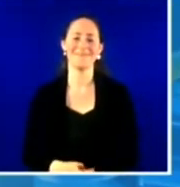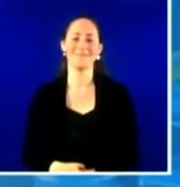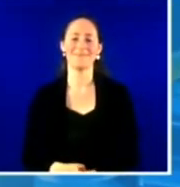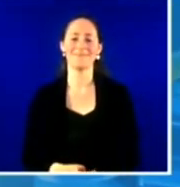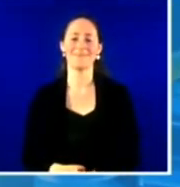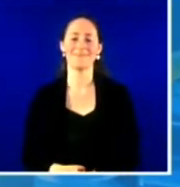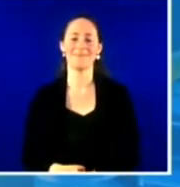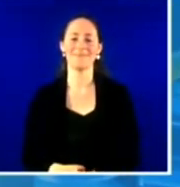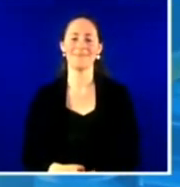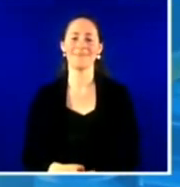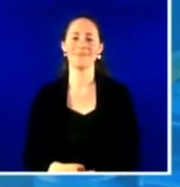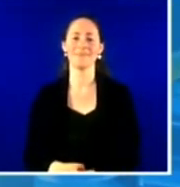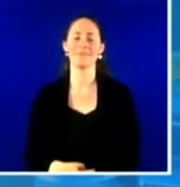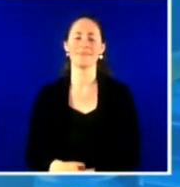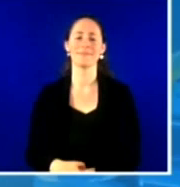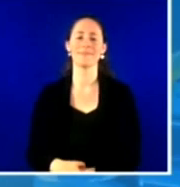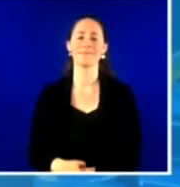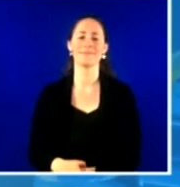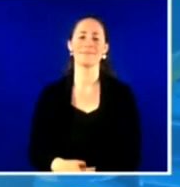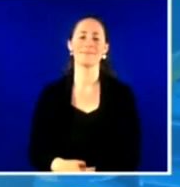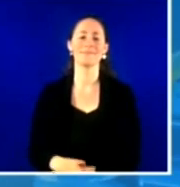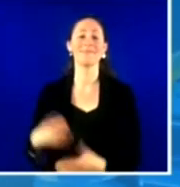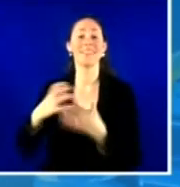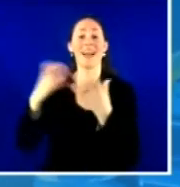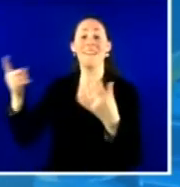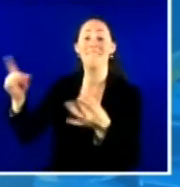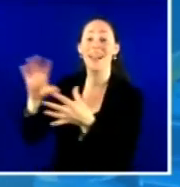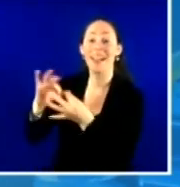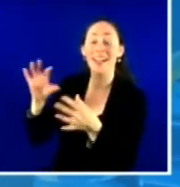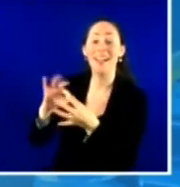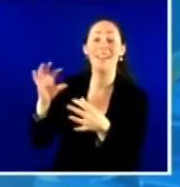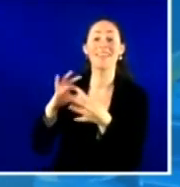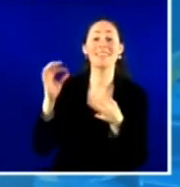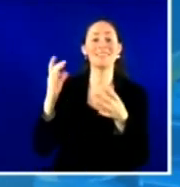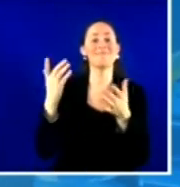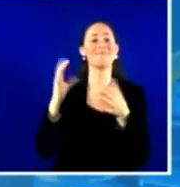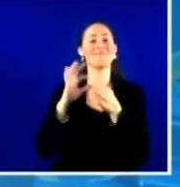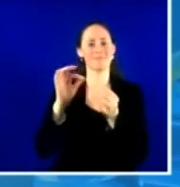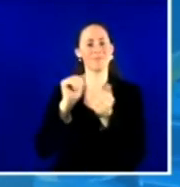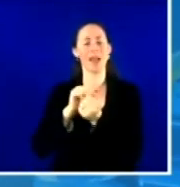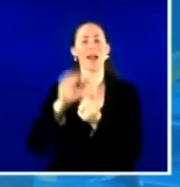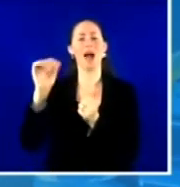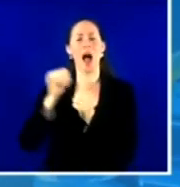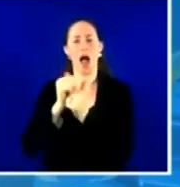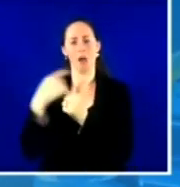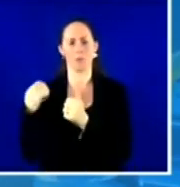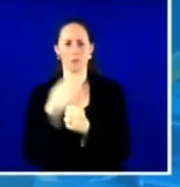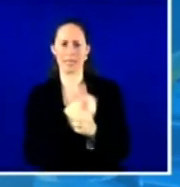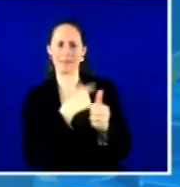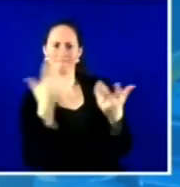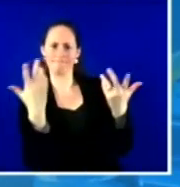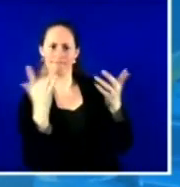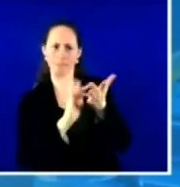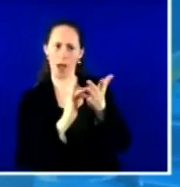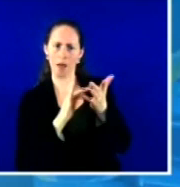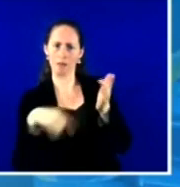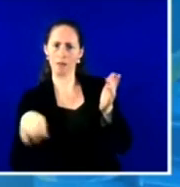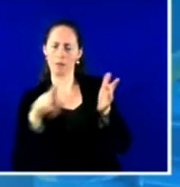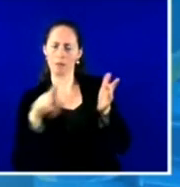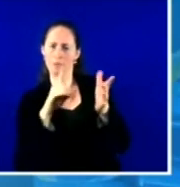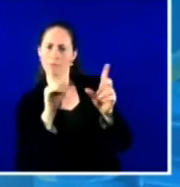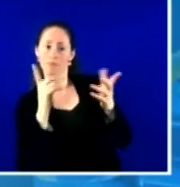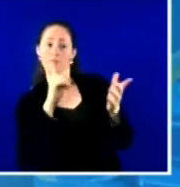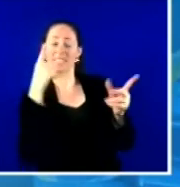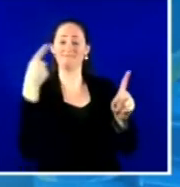response team, particularly among the community core concept is trusted messengers. And without a doubt, your physician,